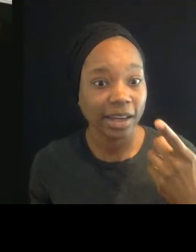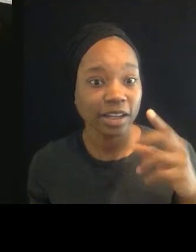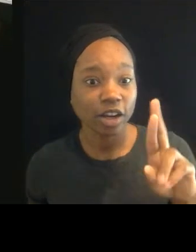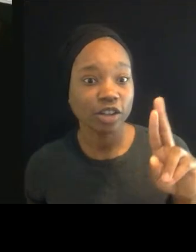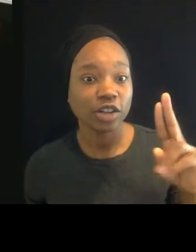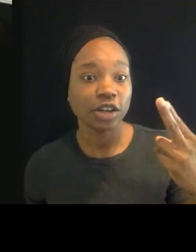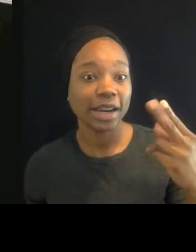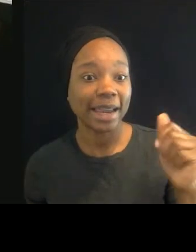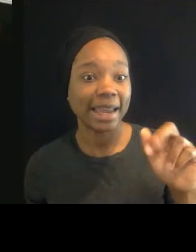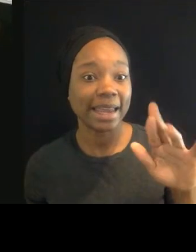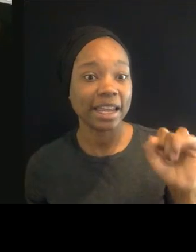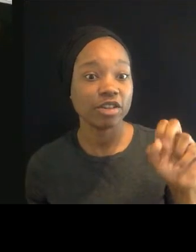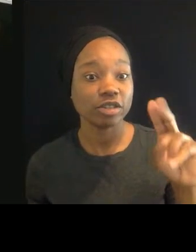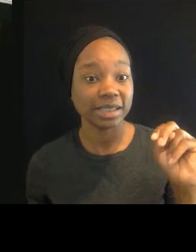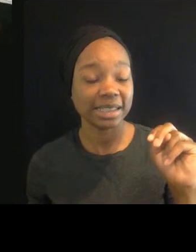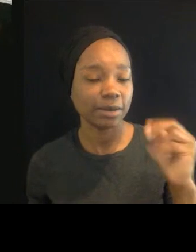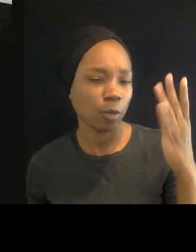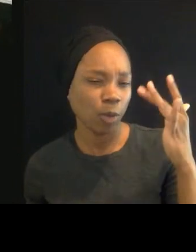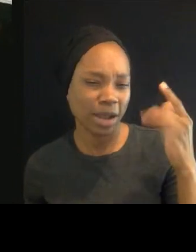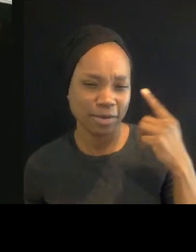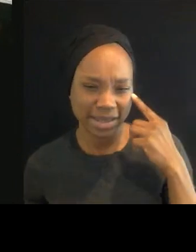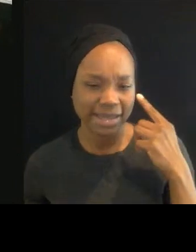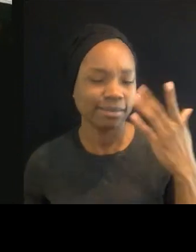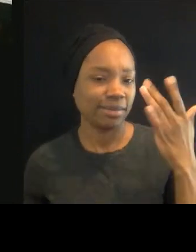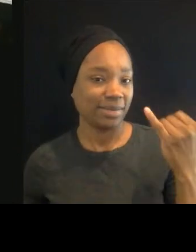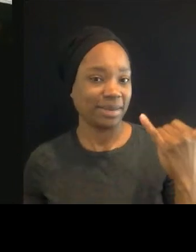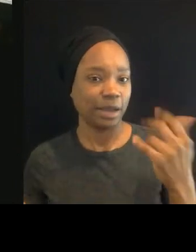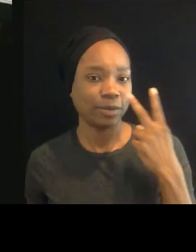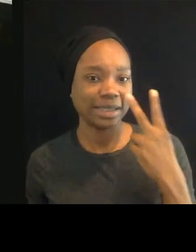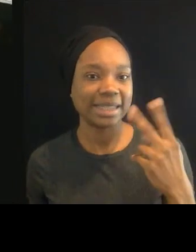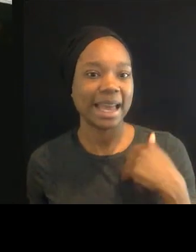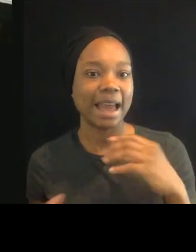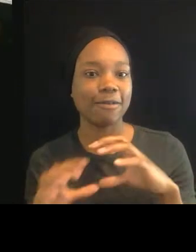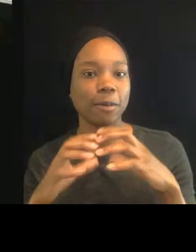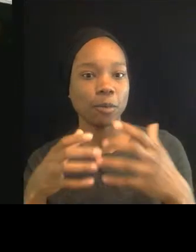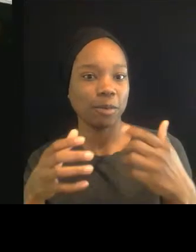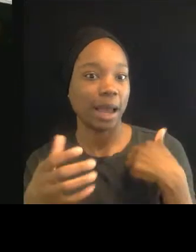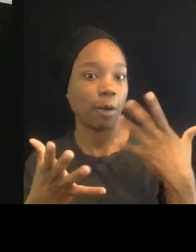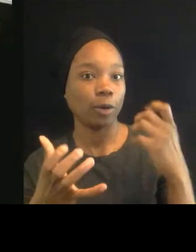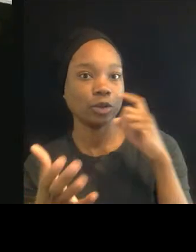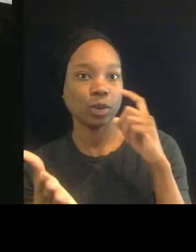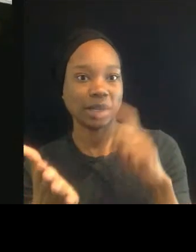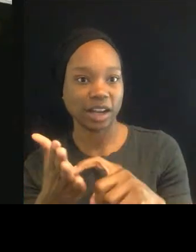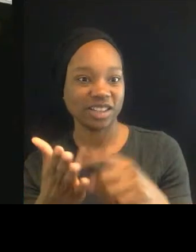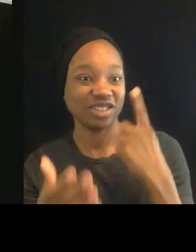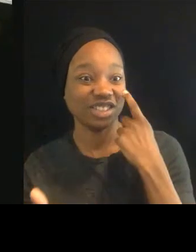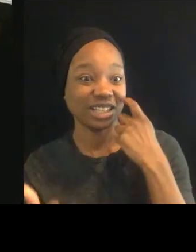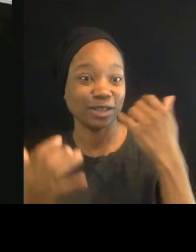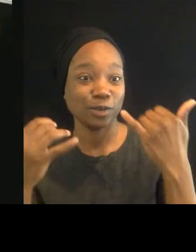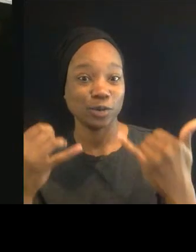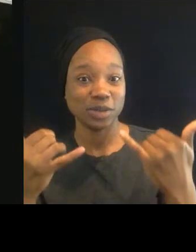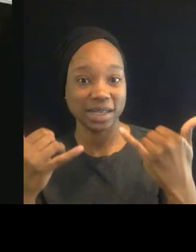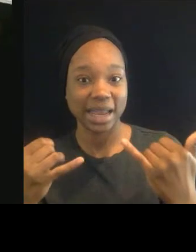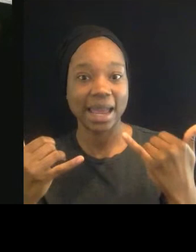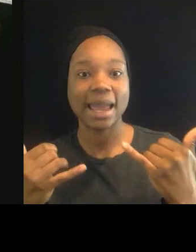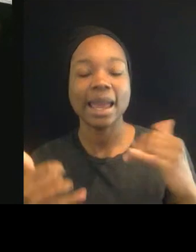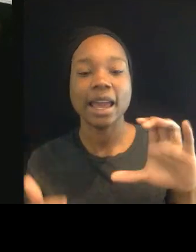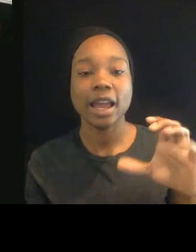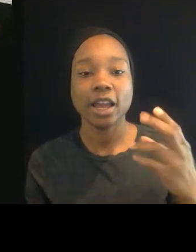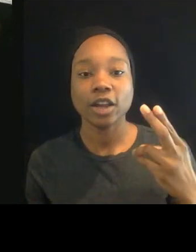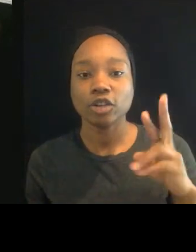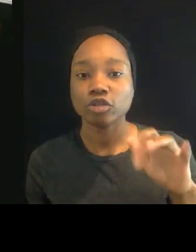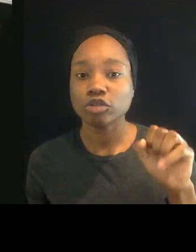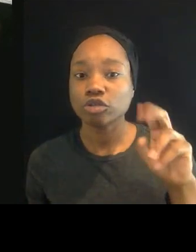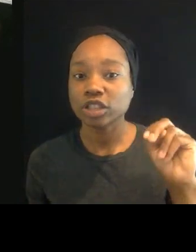there's a movement to, I mean, I want to acknowledge that just today, Christian Clark has been confirmed